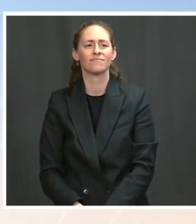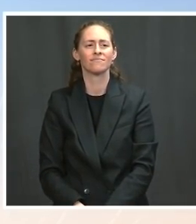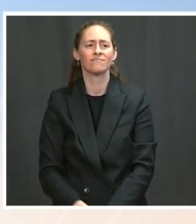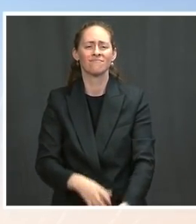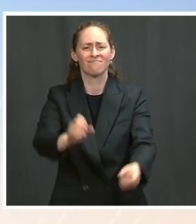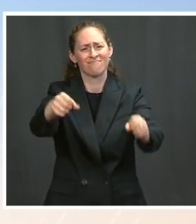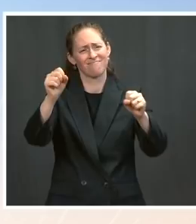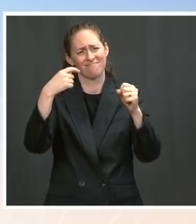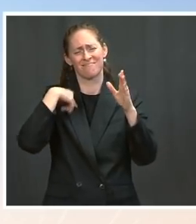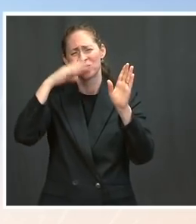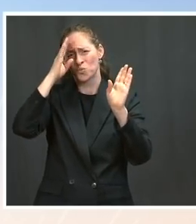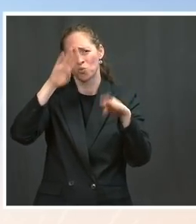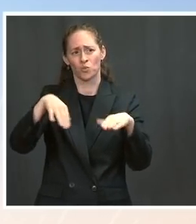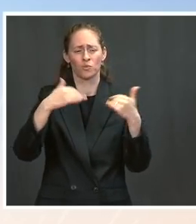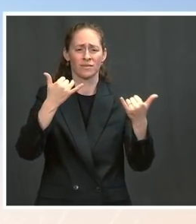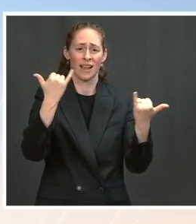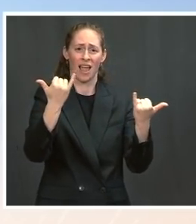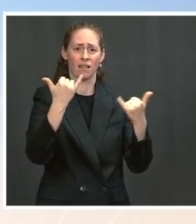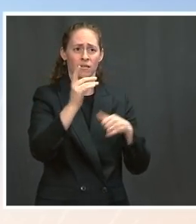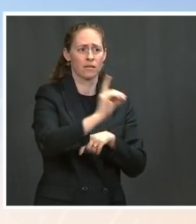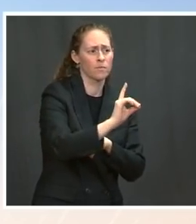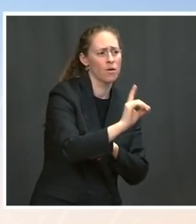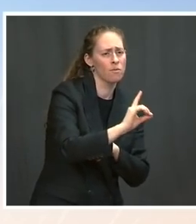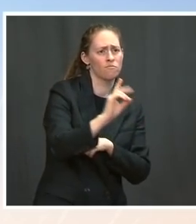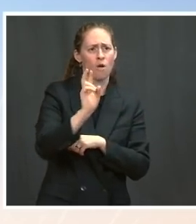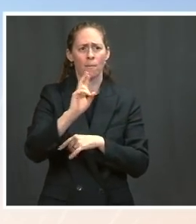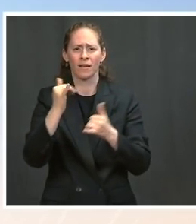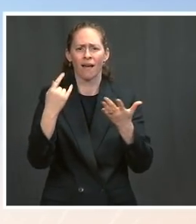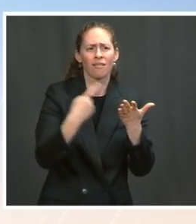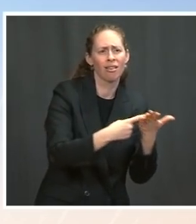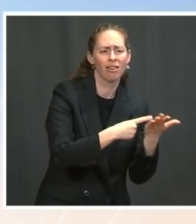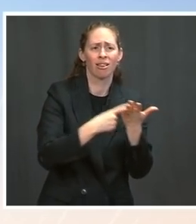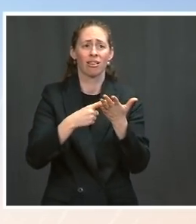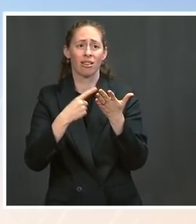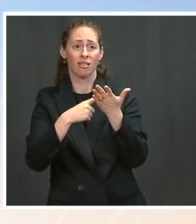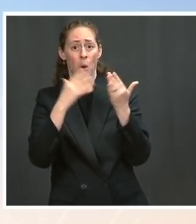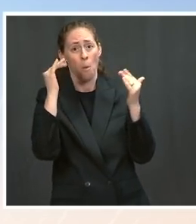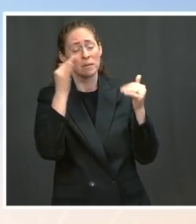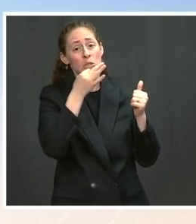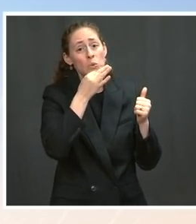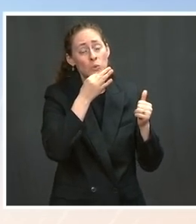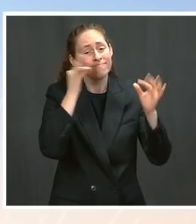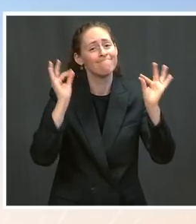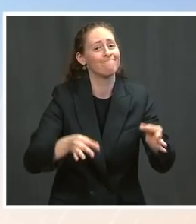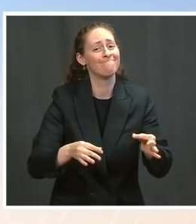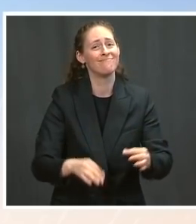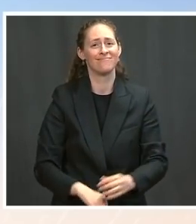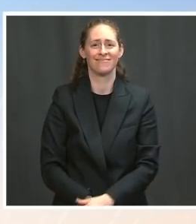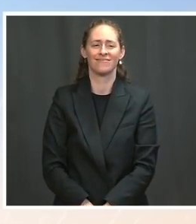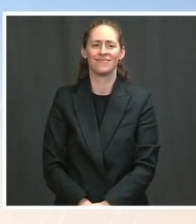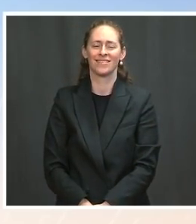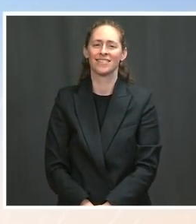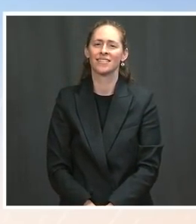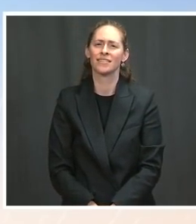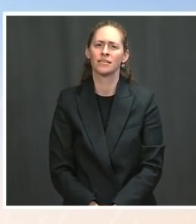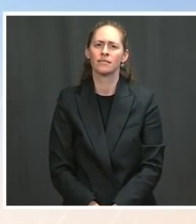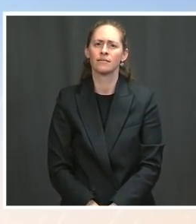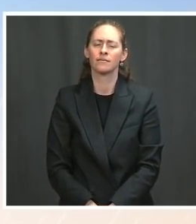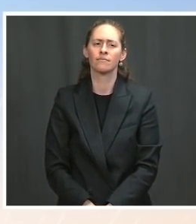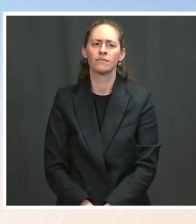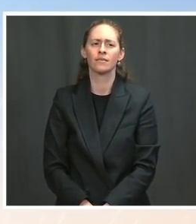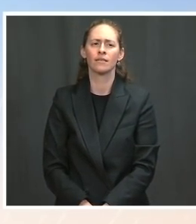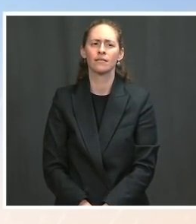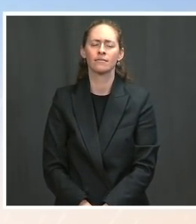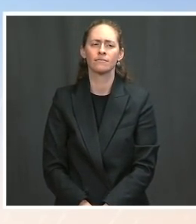to get that done as quickly as possible, hopefully in a bipartisan way. The And following up, is it time to reconsider encouraging people to stay home with